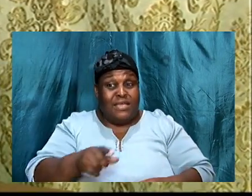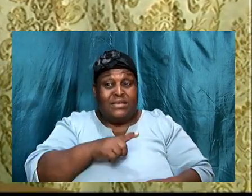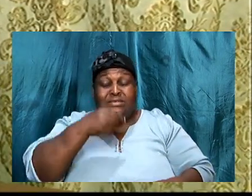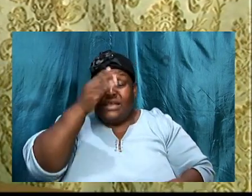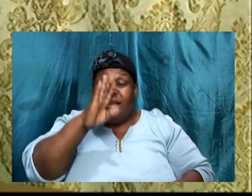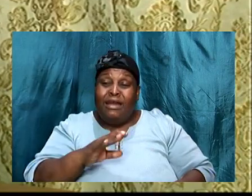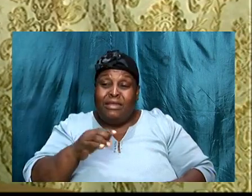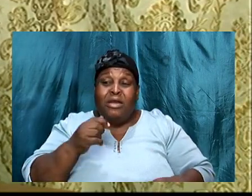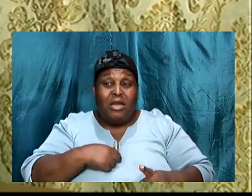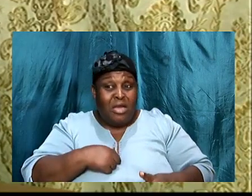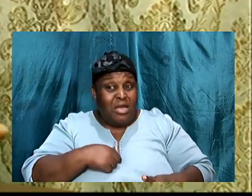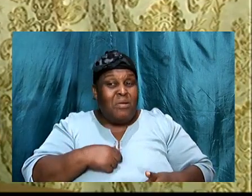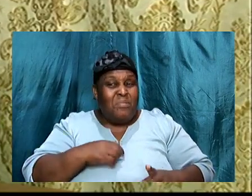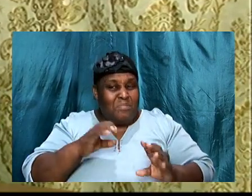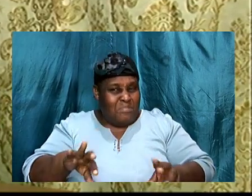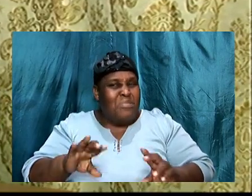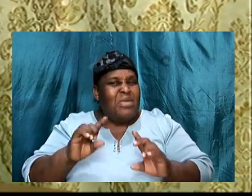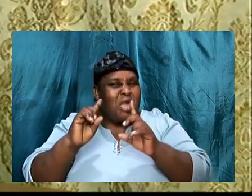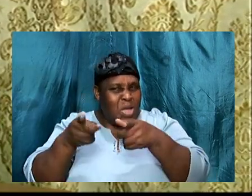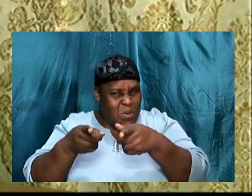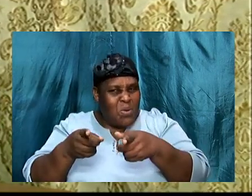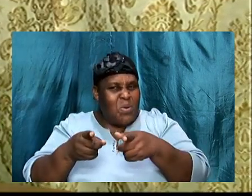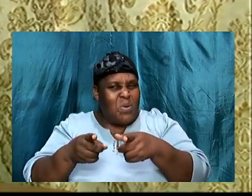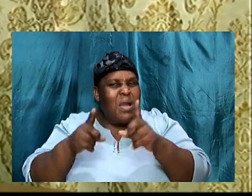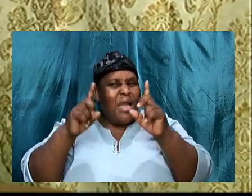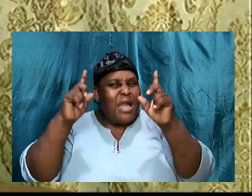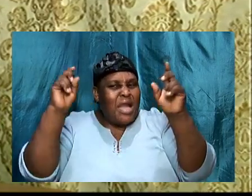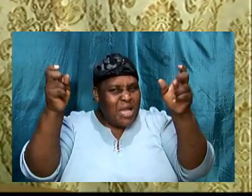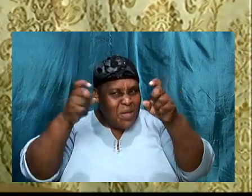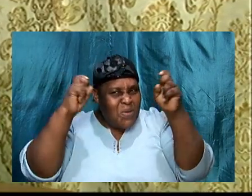win souls, over that side,